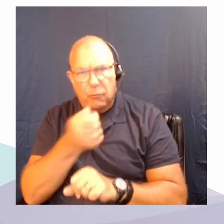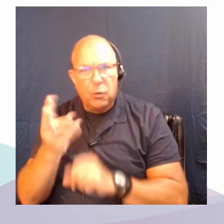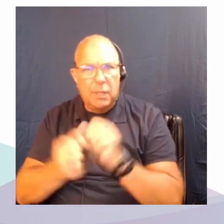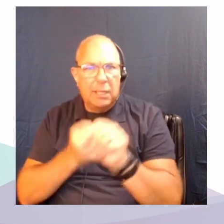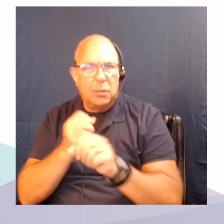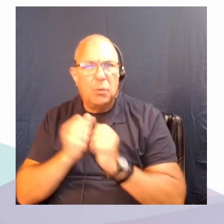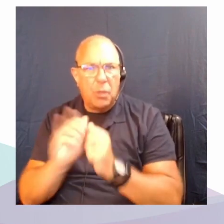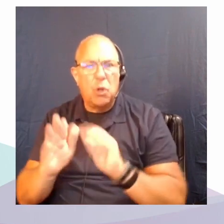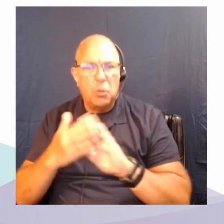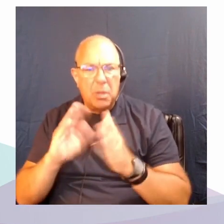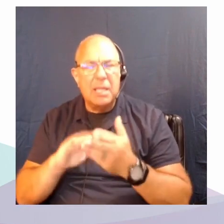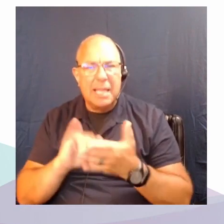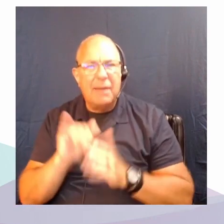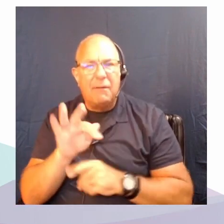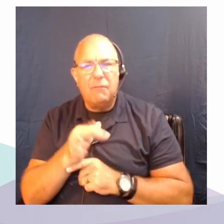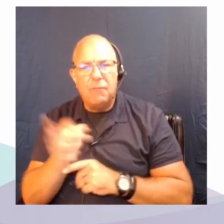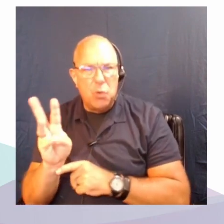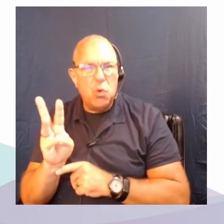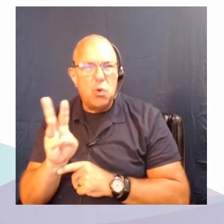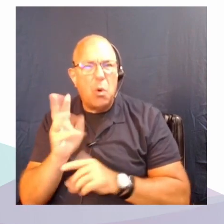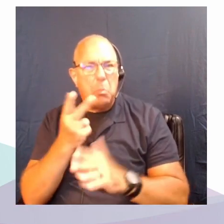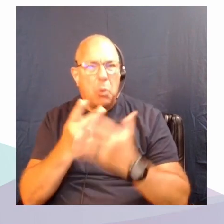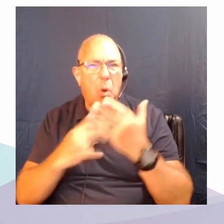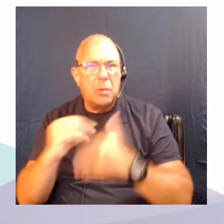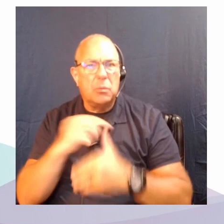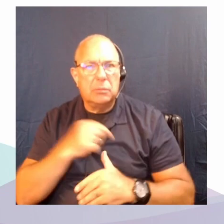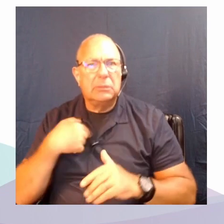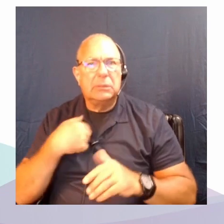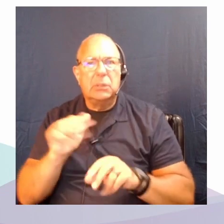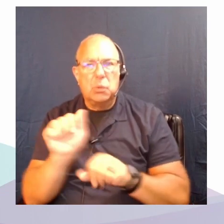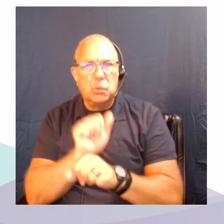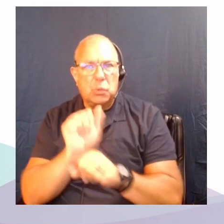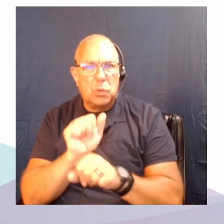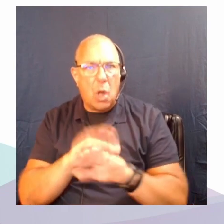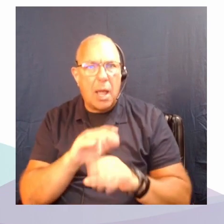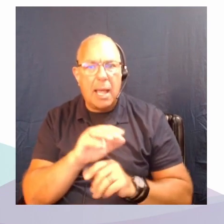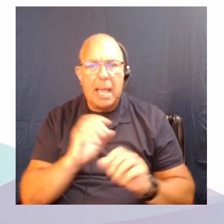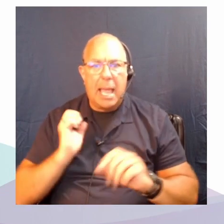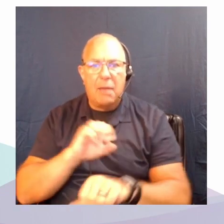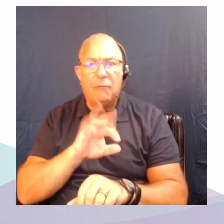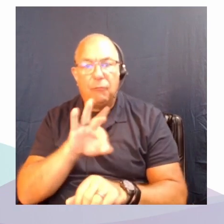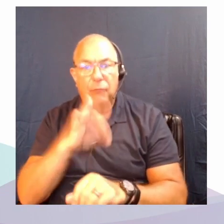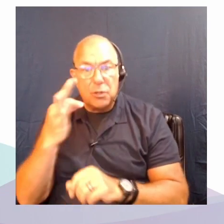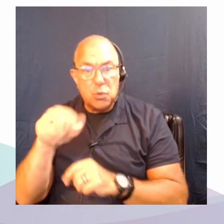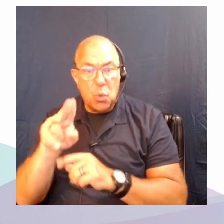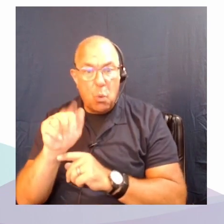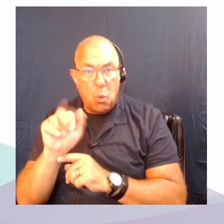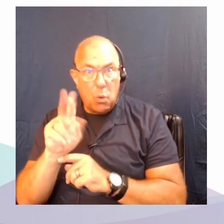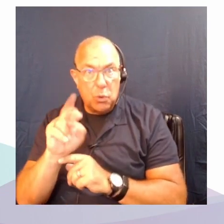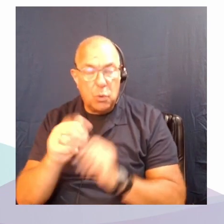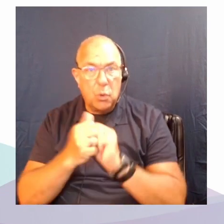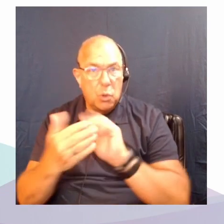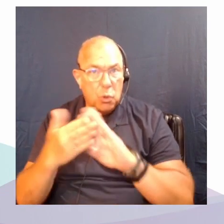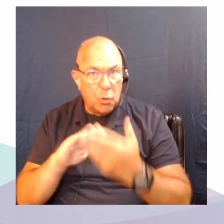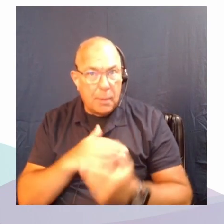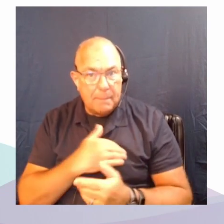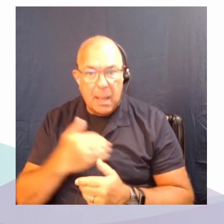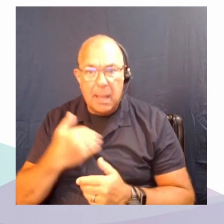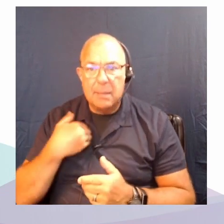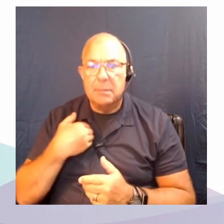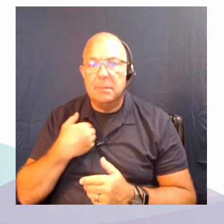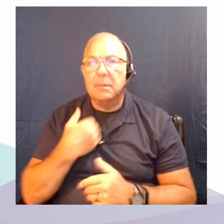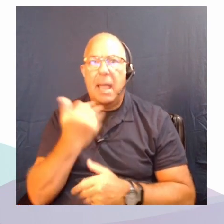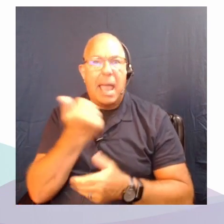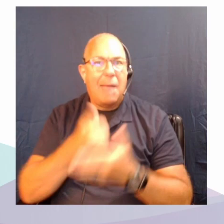like a handful of the projects, right? Running energy transition projects in the French Quarter with community members. Everybody's engaged. Everybody's consulted